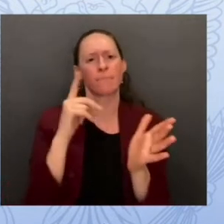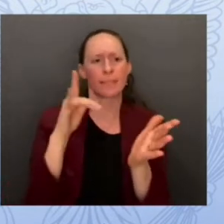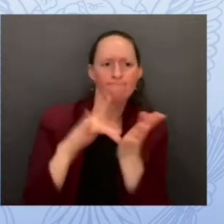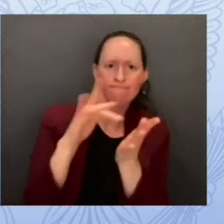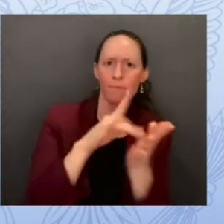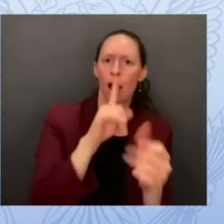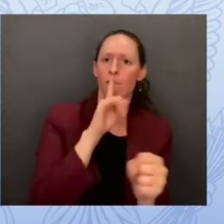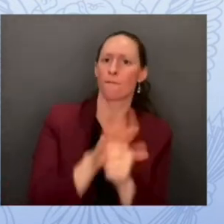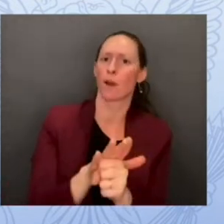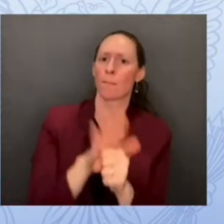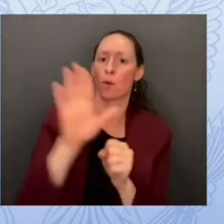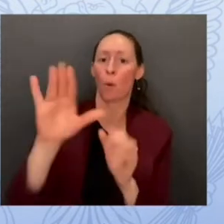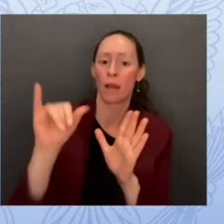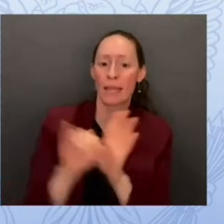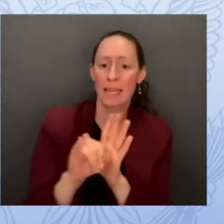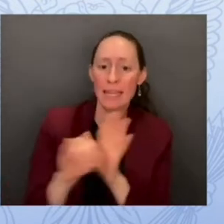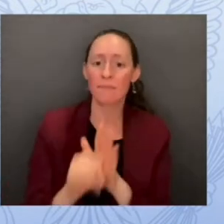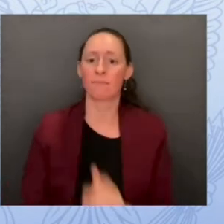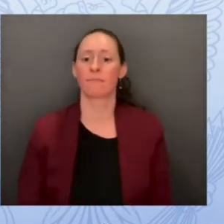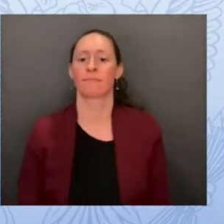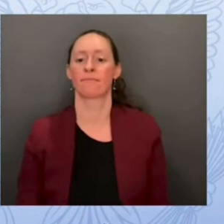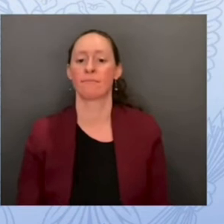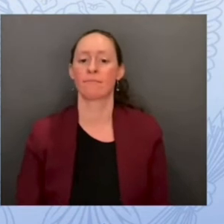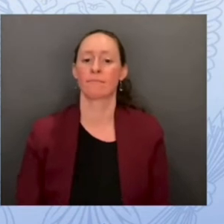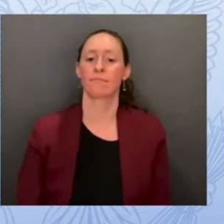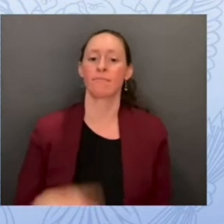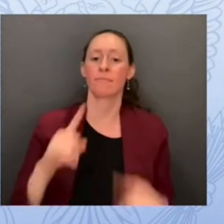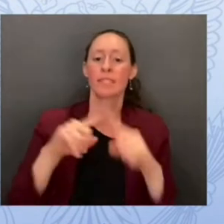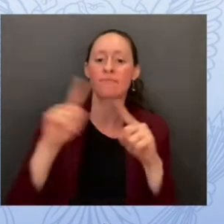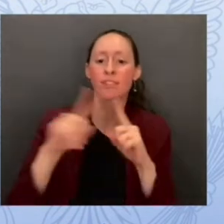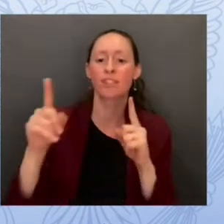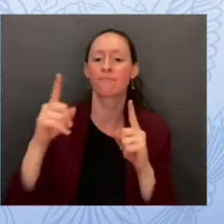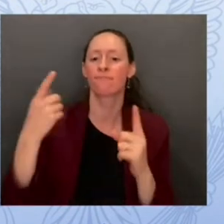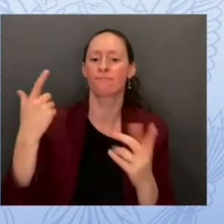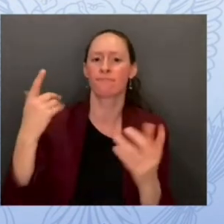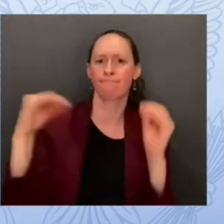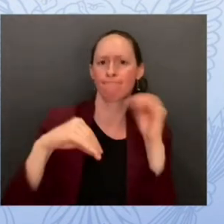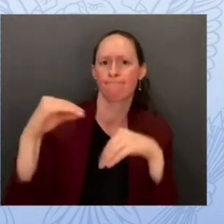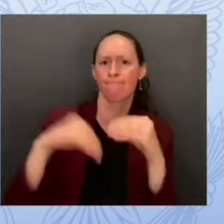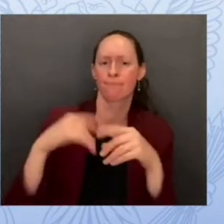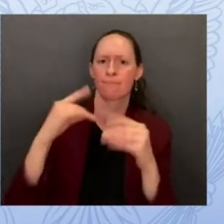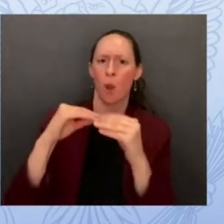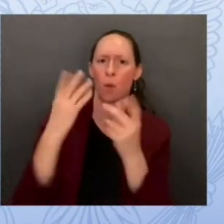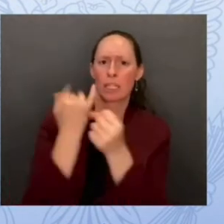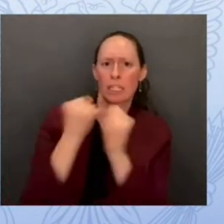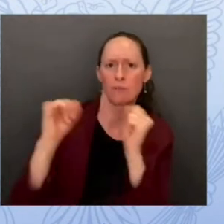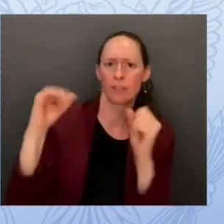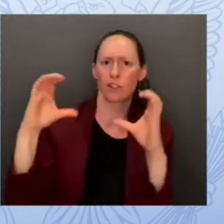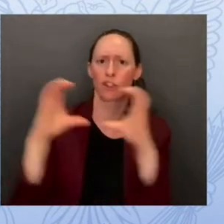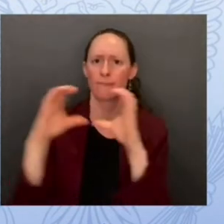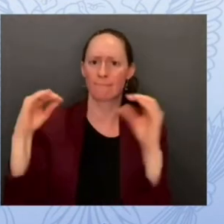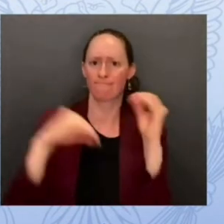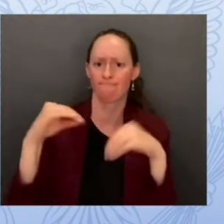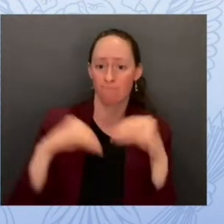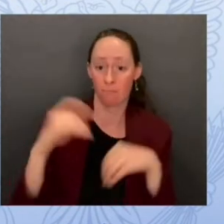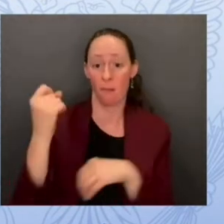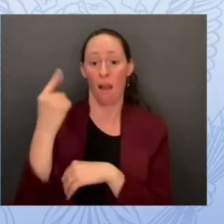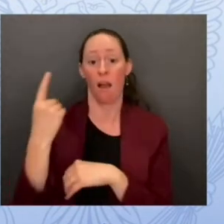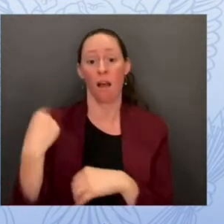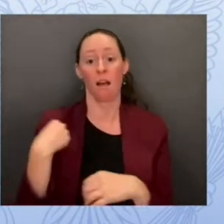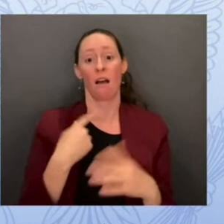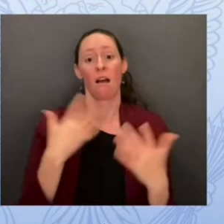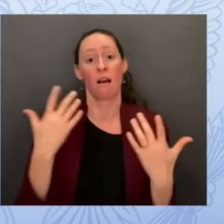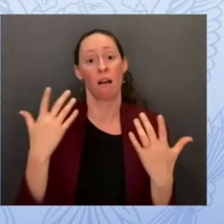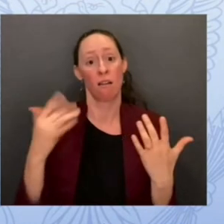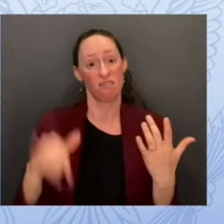security certifications we recognize that this also does not stop this work is ongoing that's why we're all